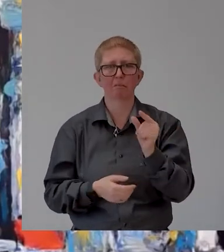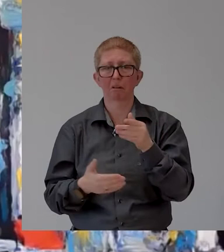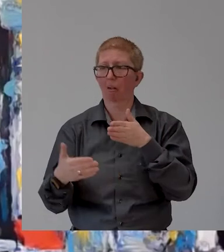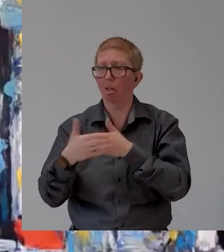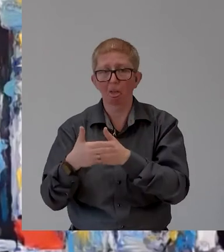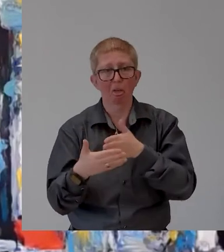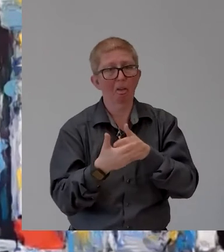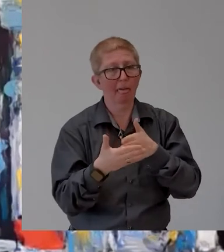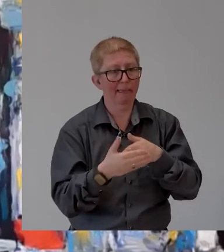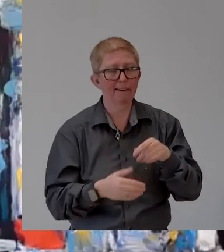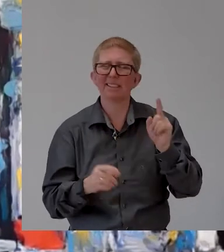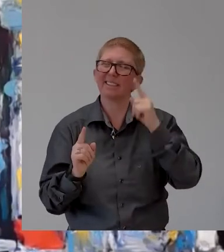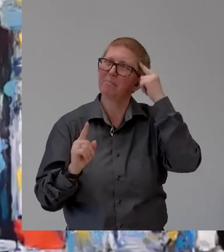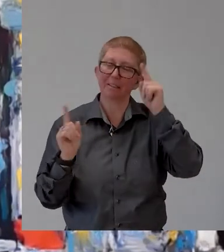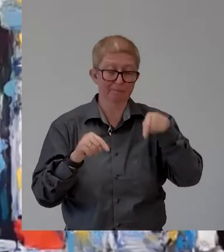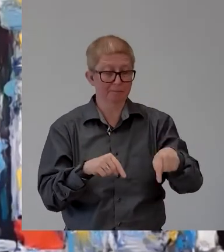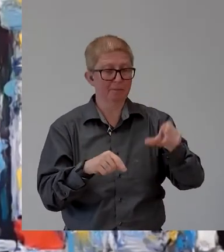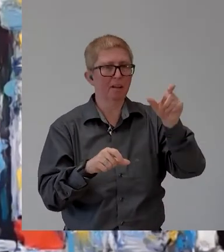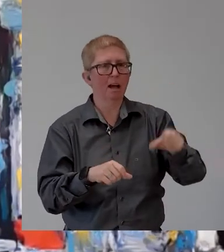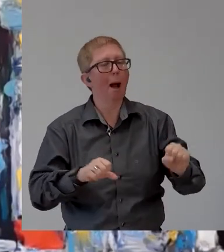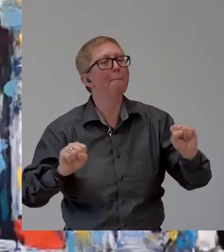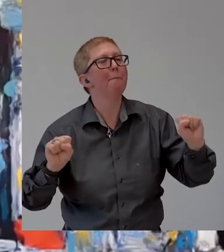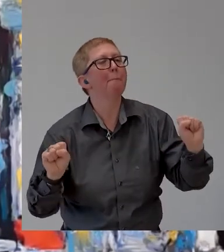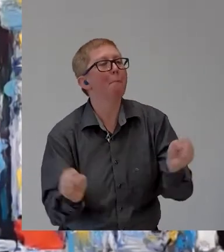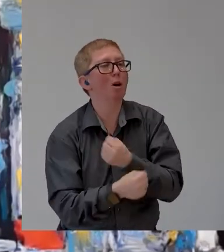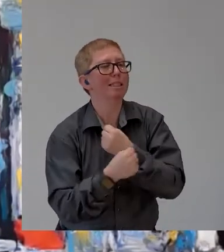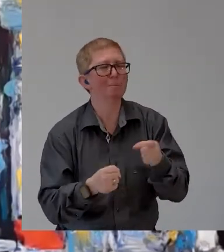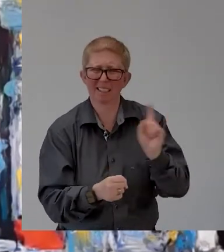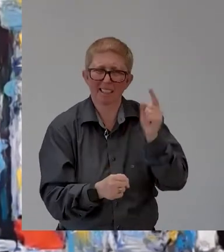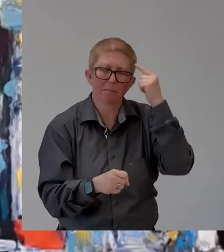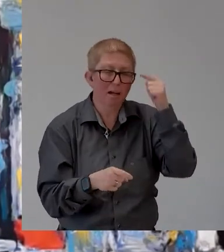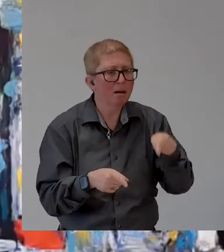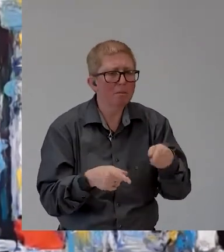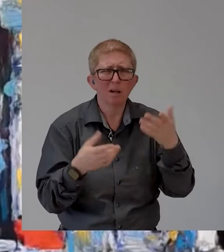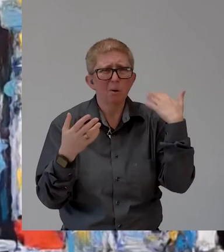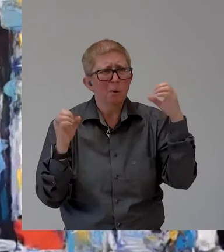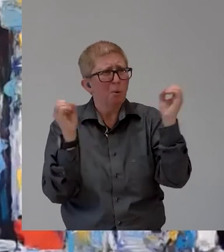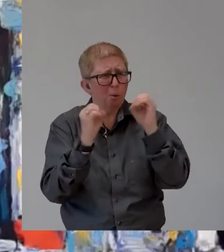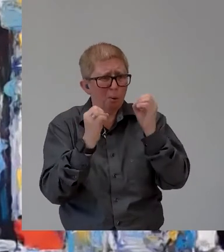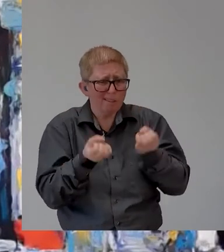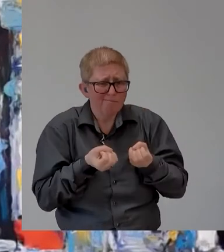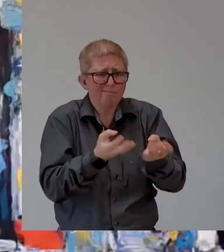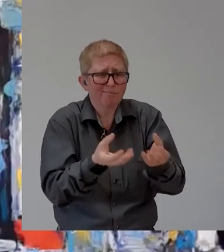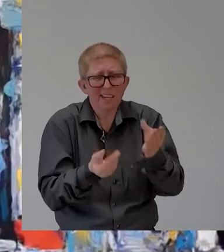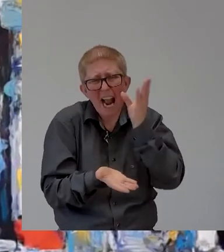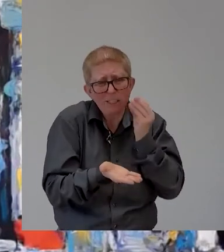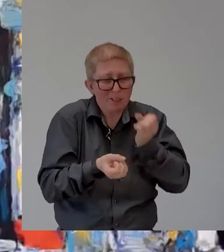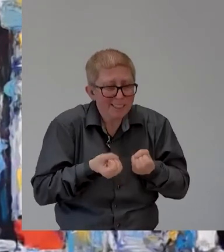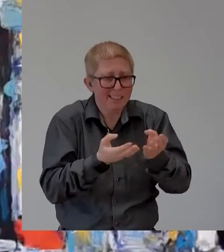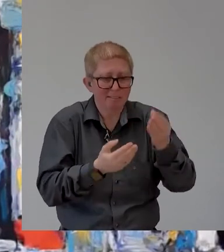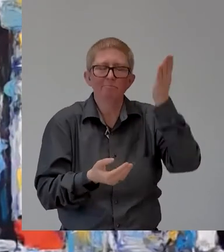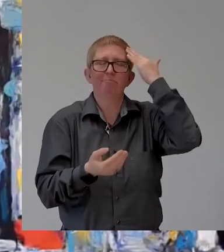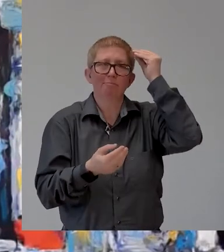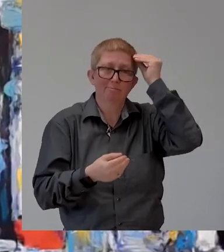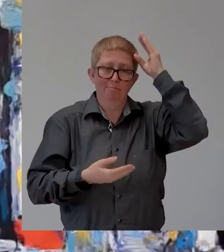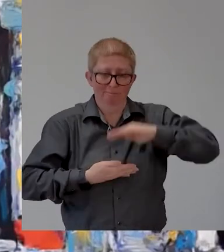only given an opportunity it means that at point zero they statistically come with less to show for and in